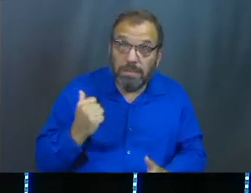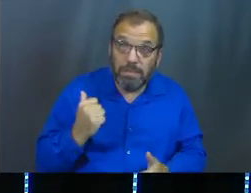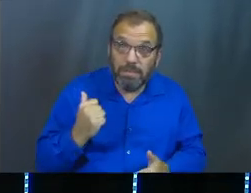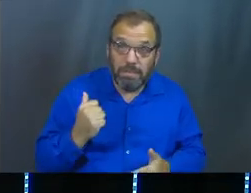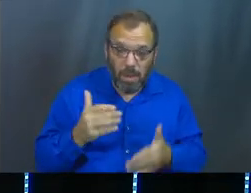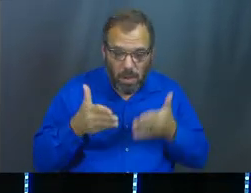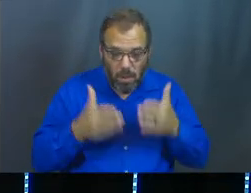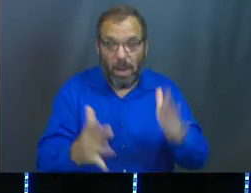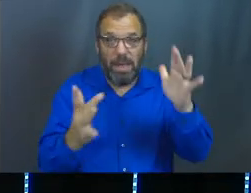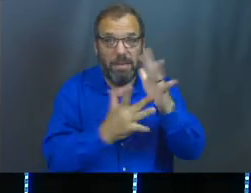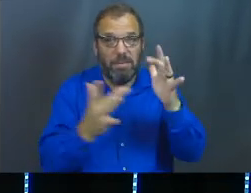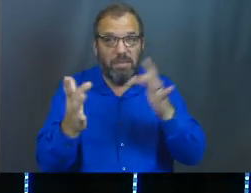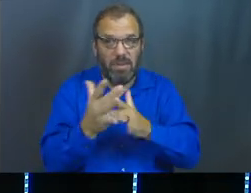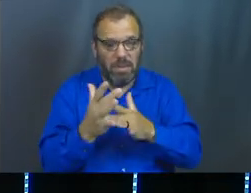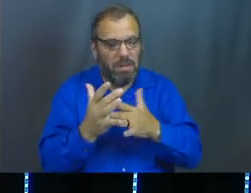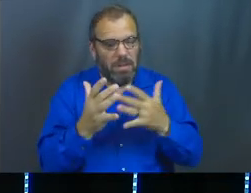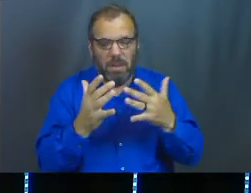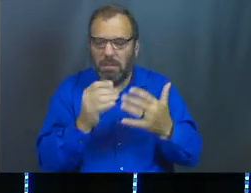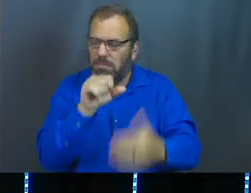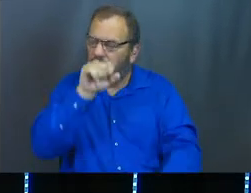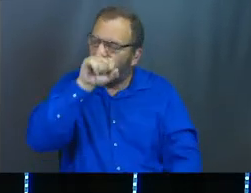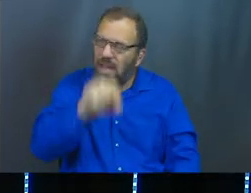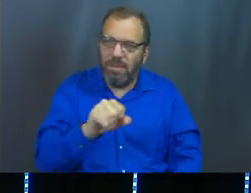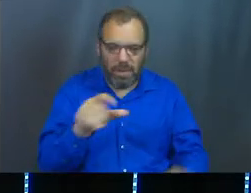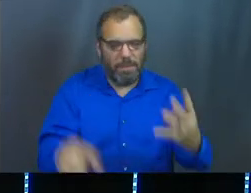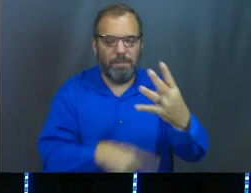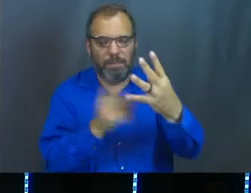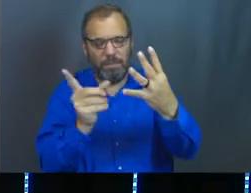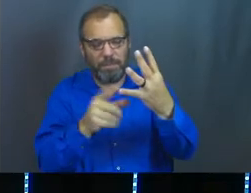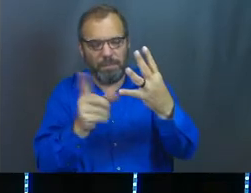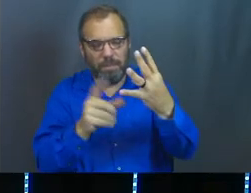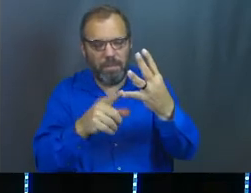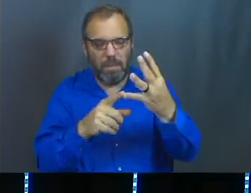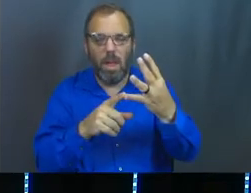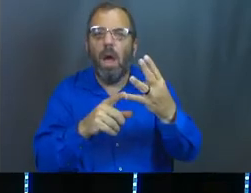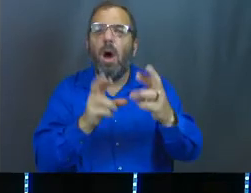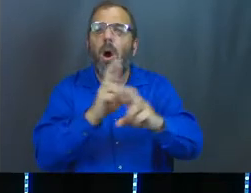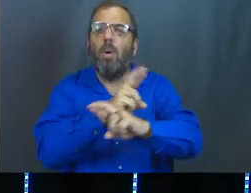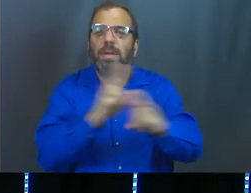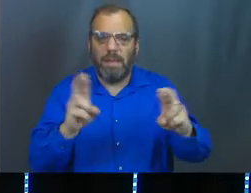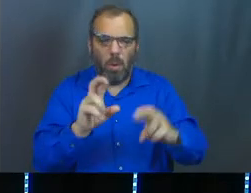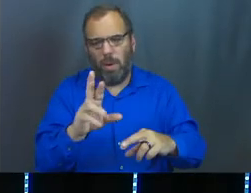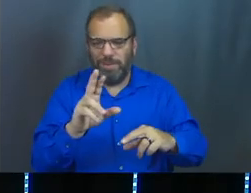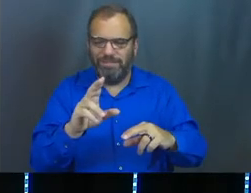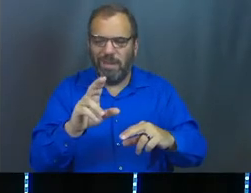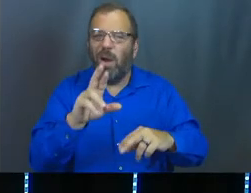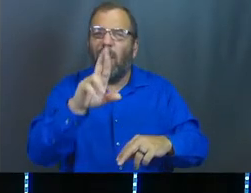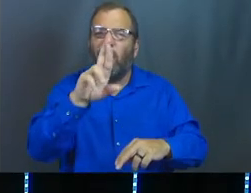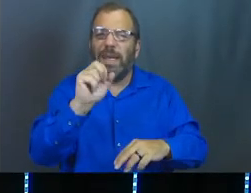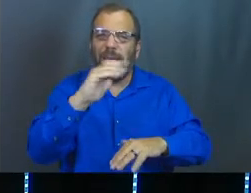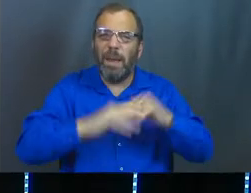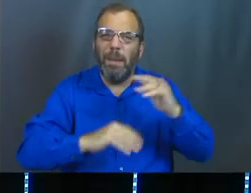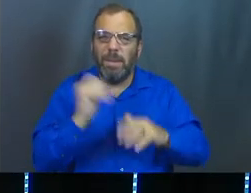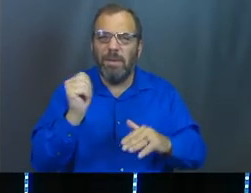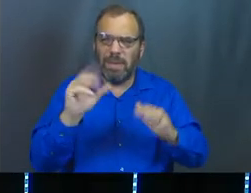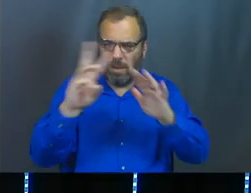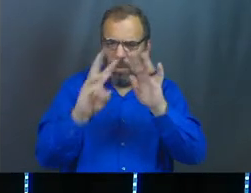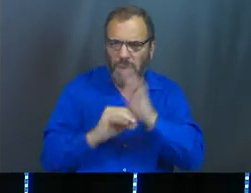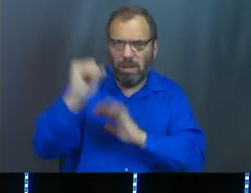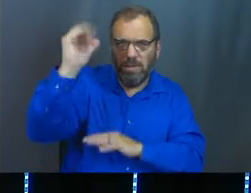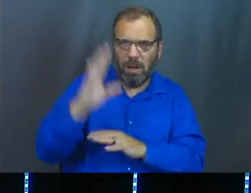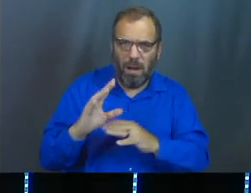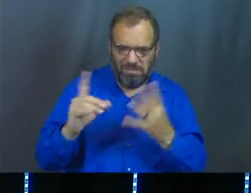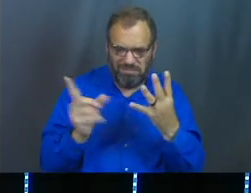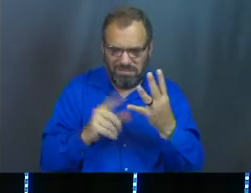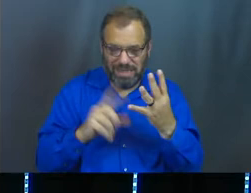The way of Jesus Christ. I love that. Okay, next is the redemptive or rebuilding will of God. This